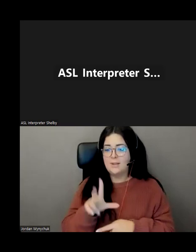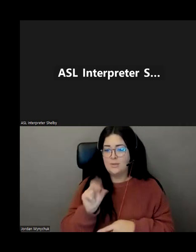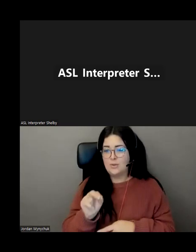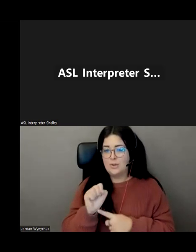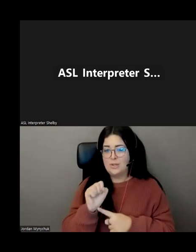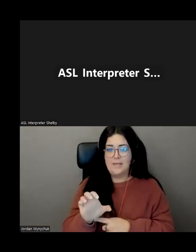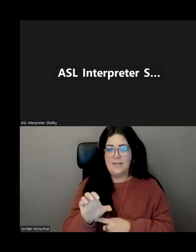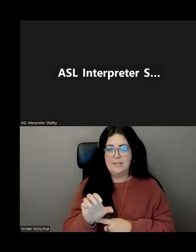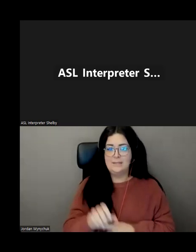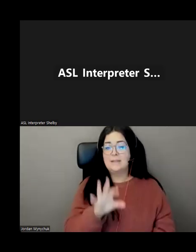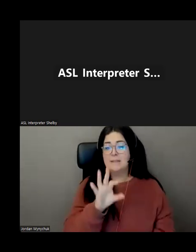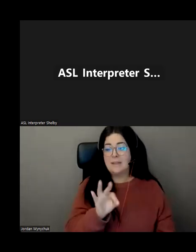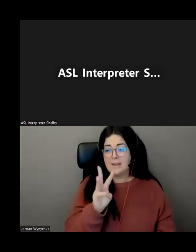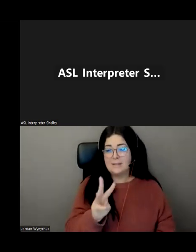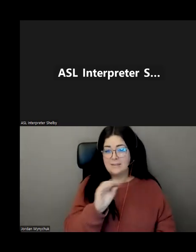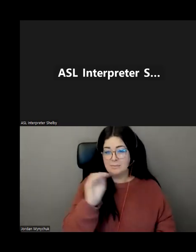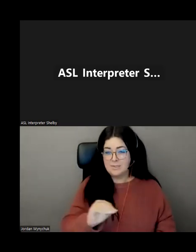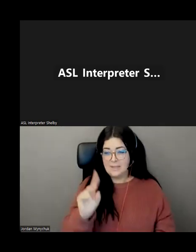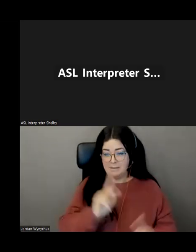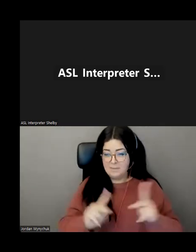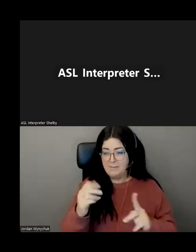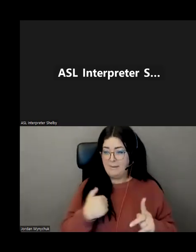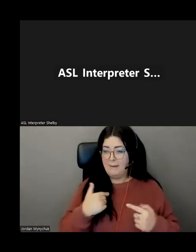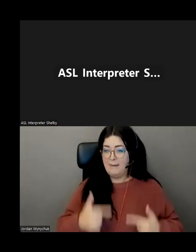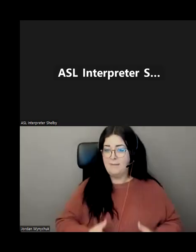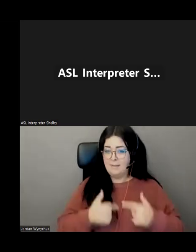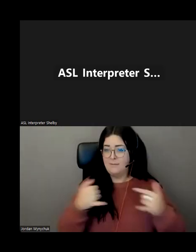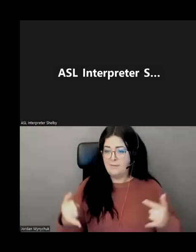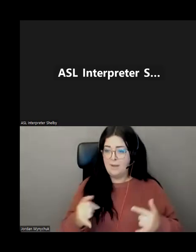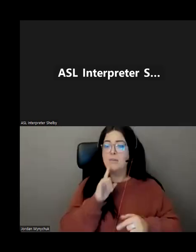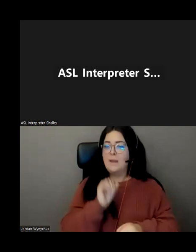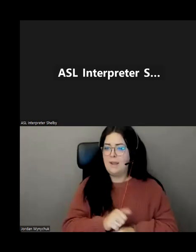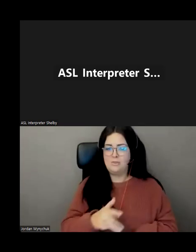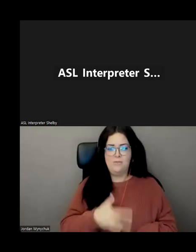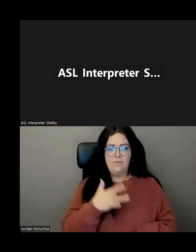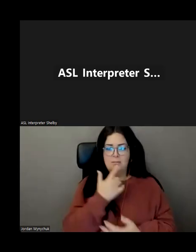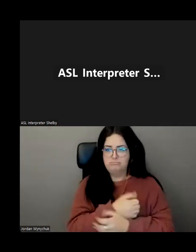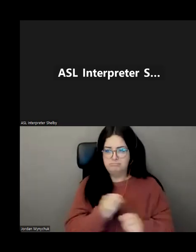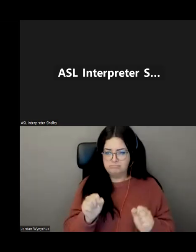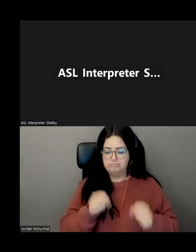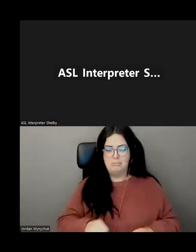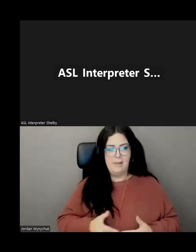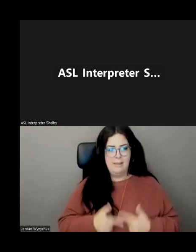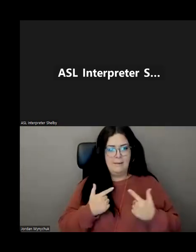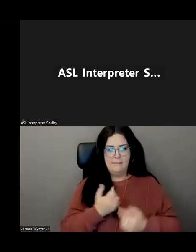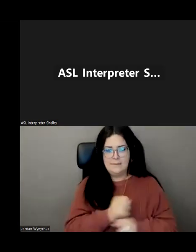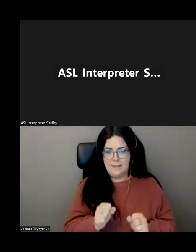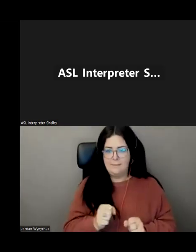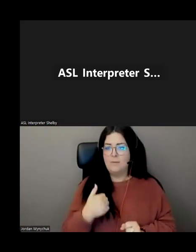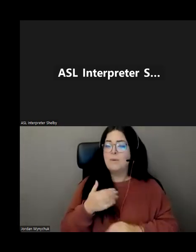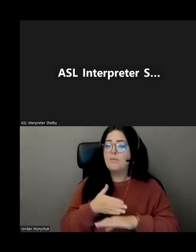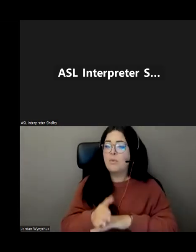of of lifeline uh subscribers think lifeline could save their life and we offer help in in over 240 languages